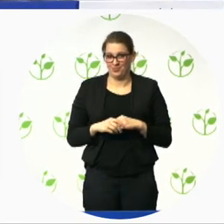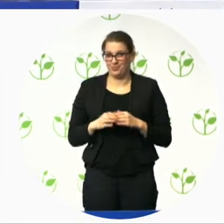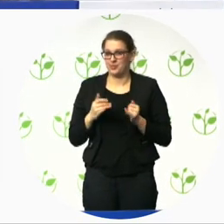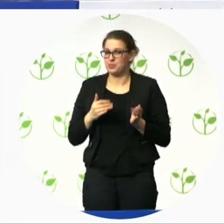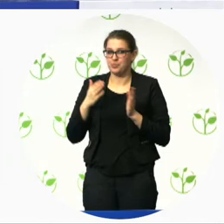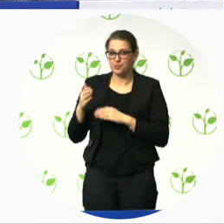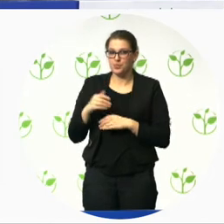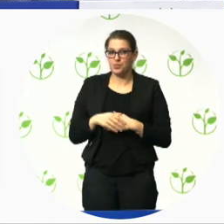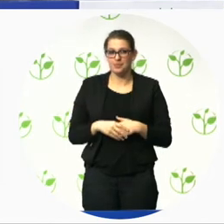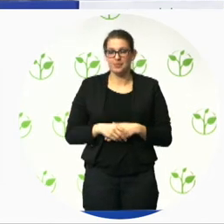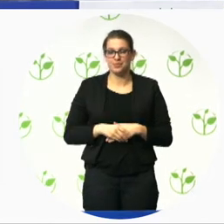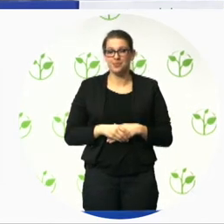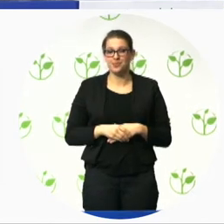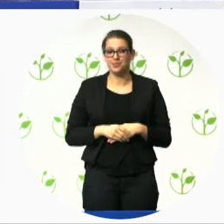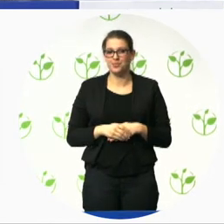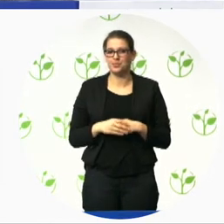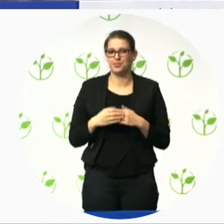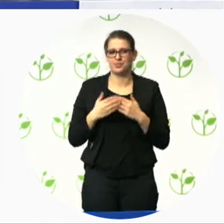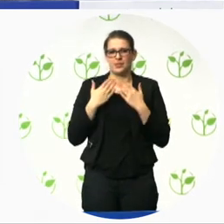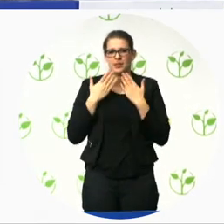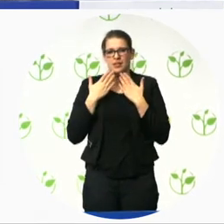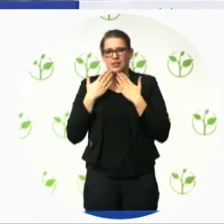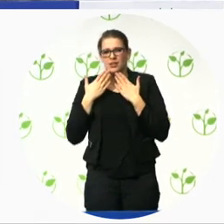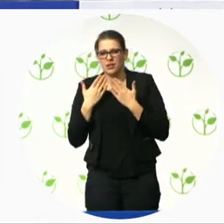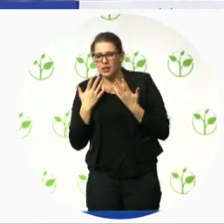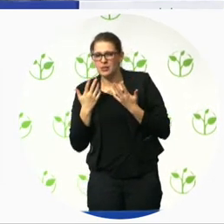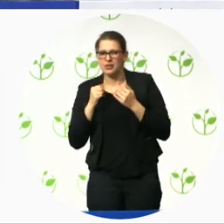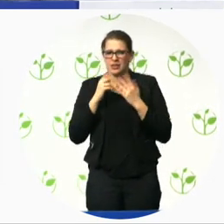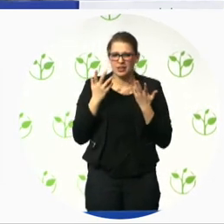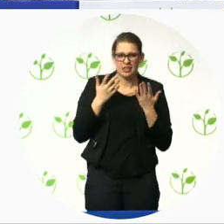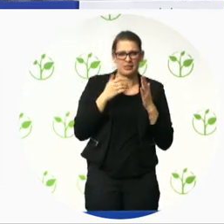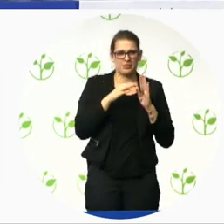issue of the relation between standards and legislation is really